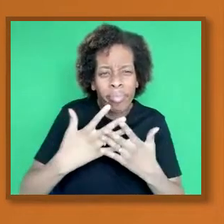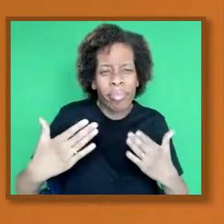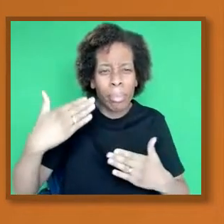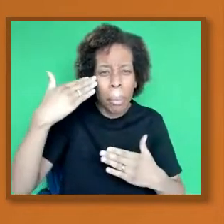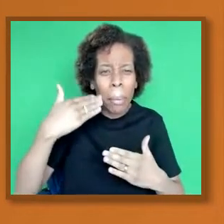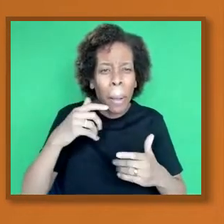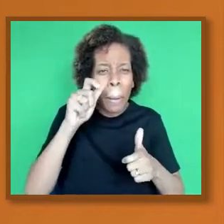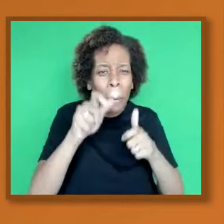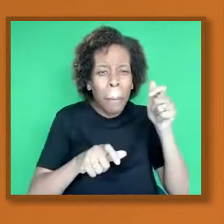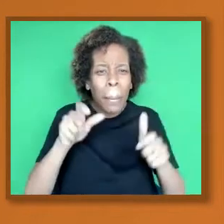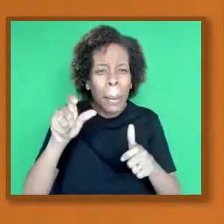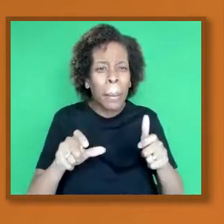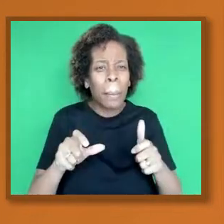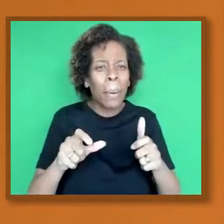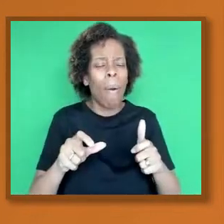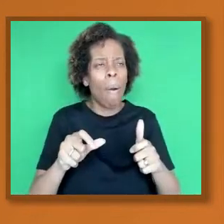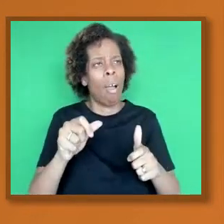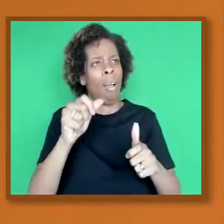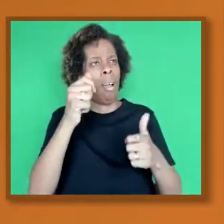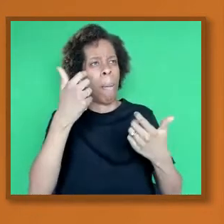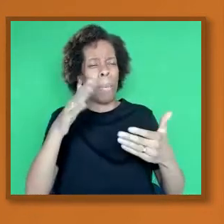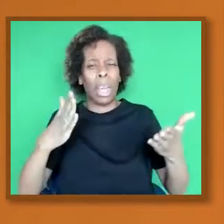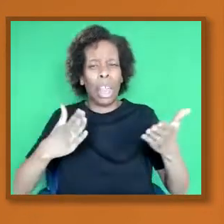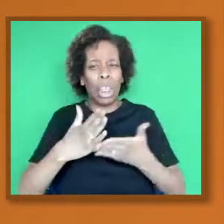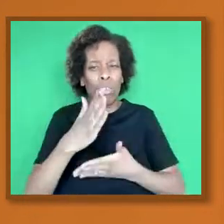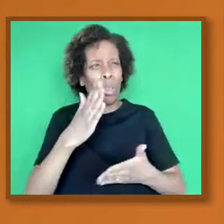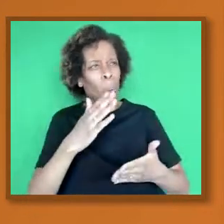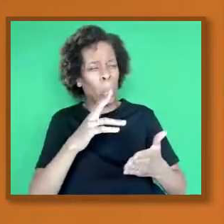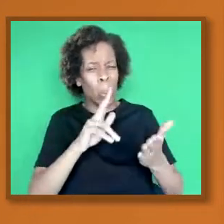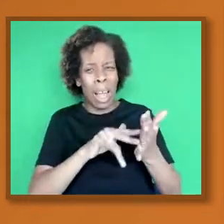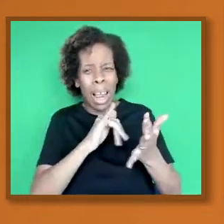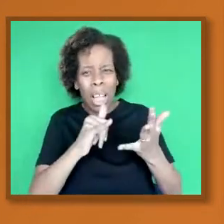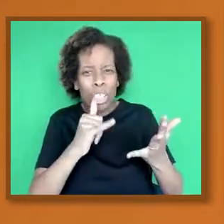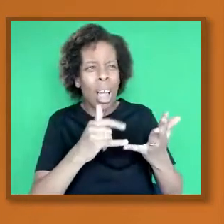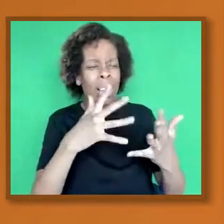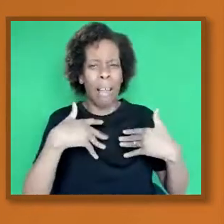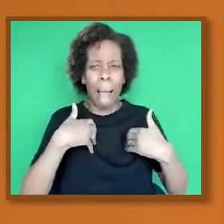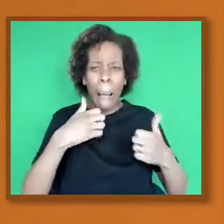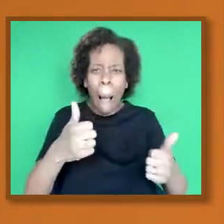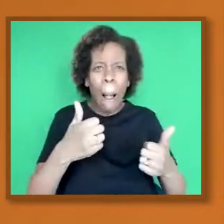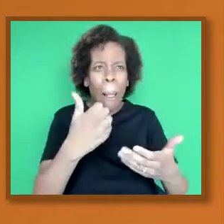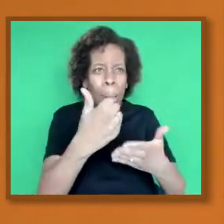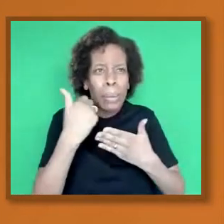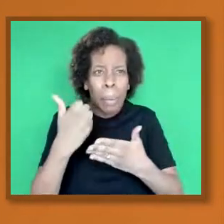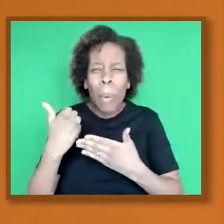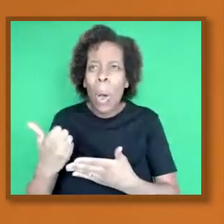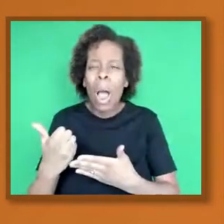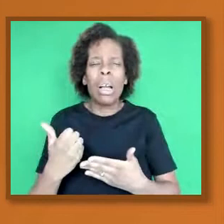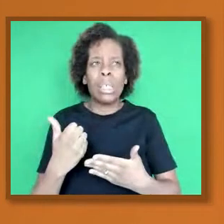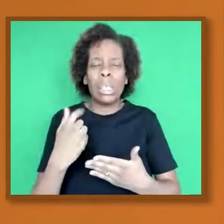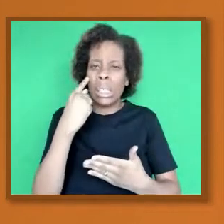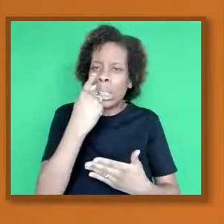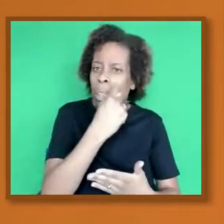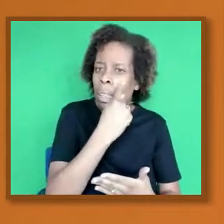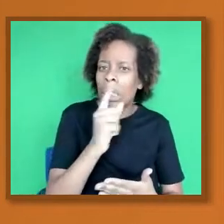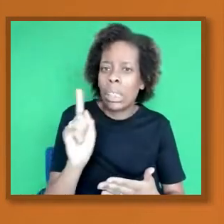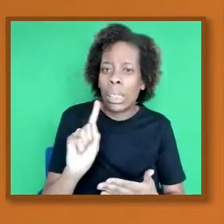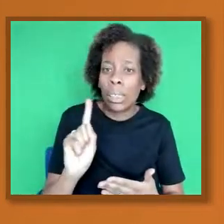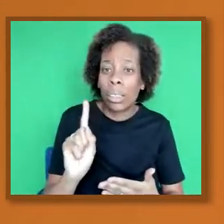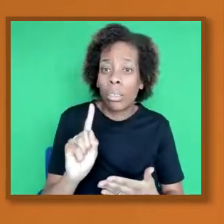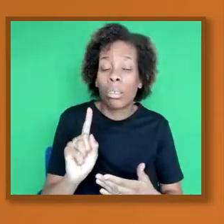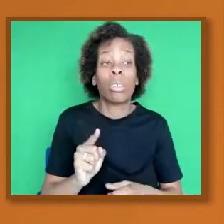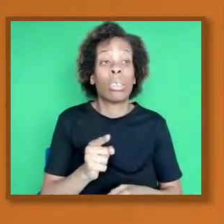The statistics which have come out have shown that pain scores are considered higher. There's higher